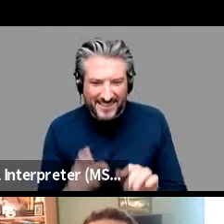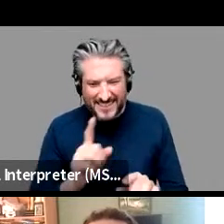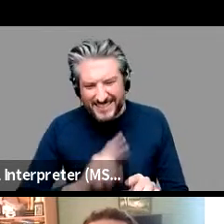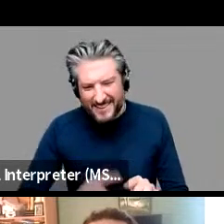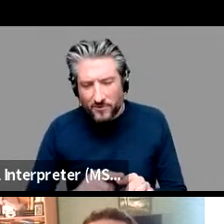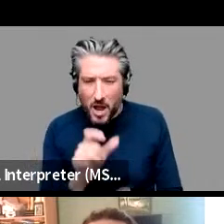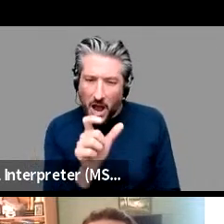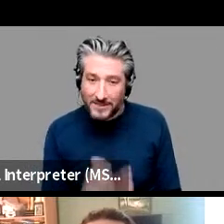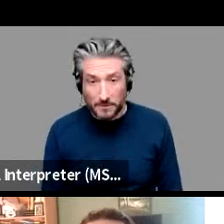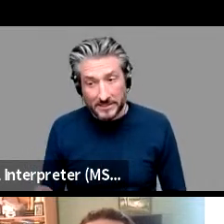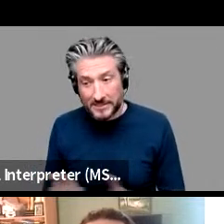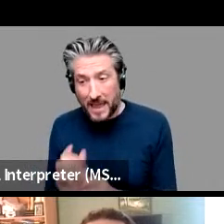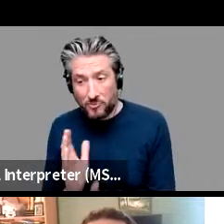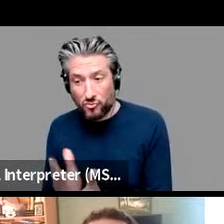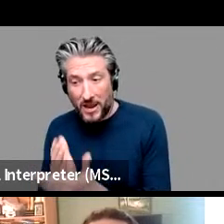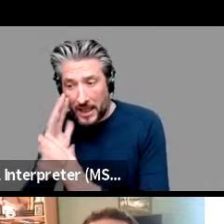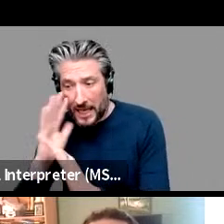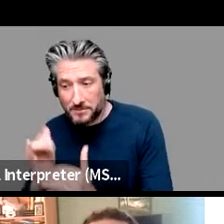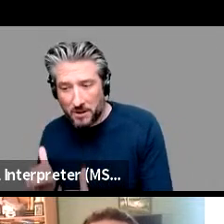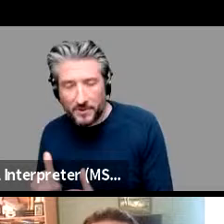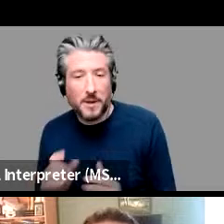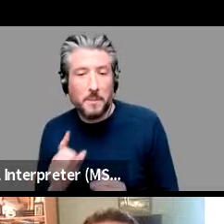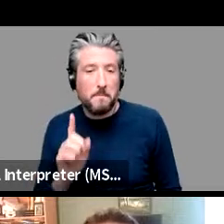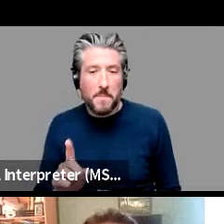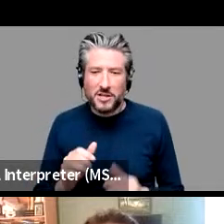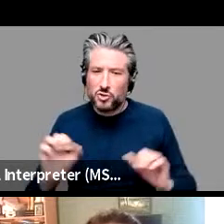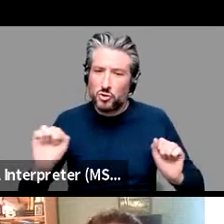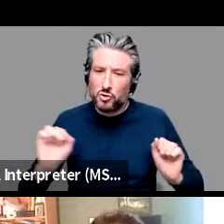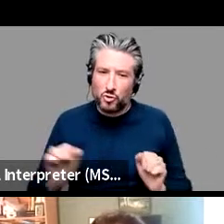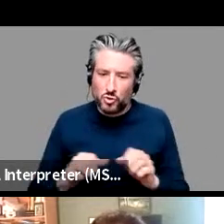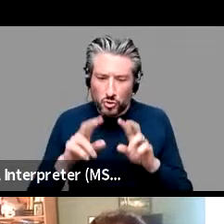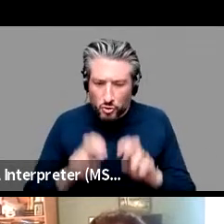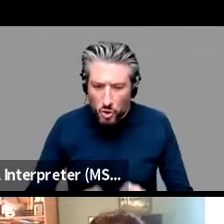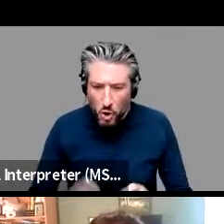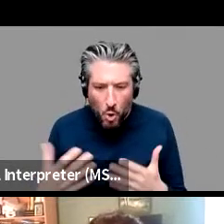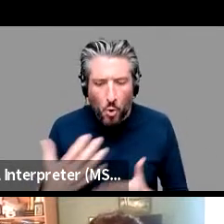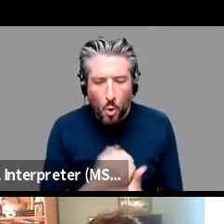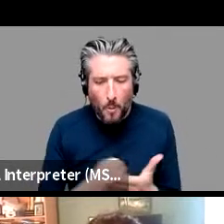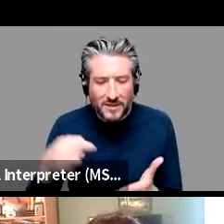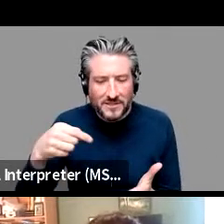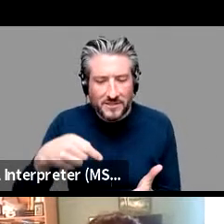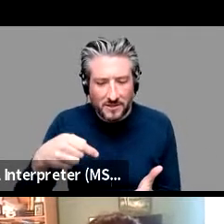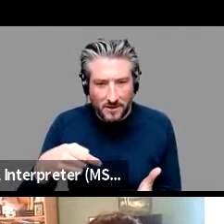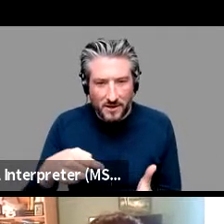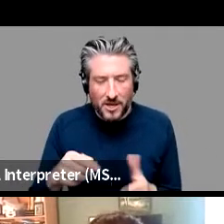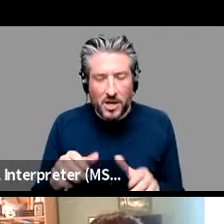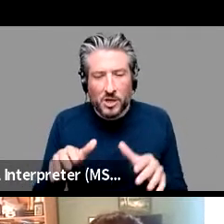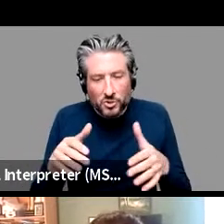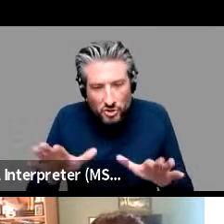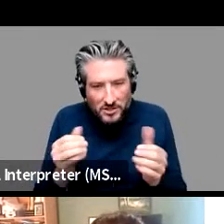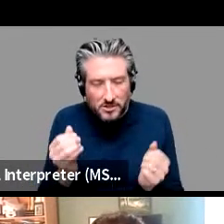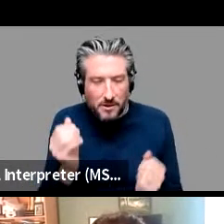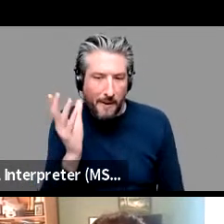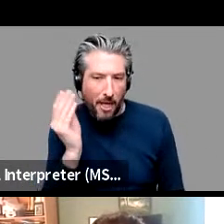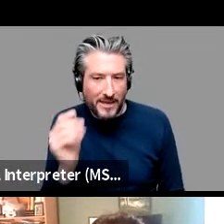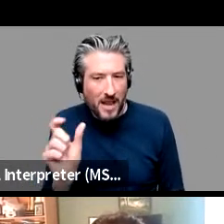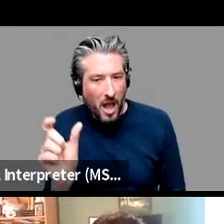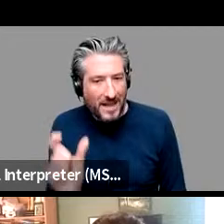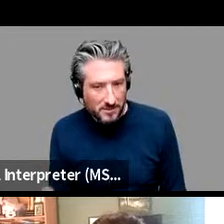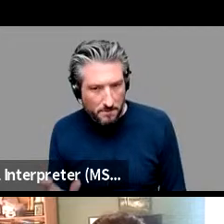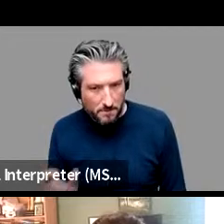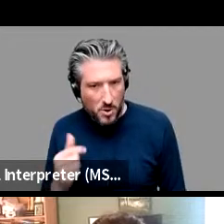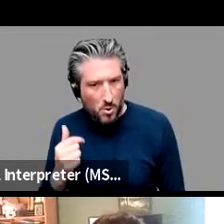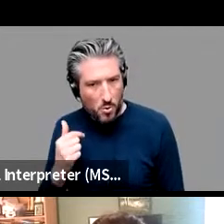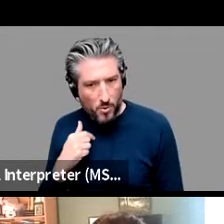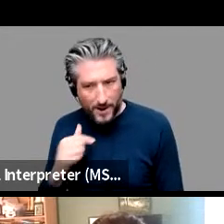what happens in in the corpus for example just what what the learning items were that were presented to to the